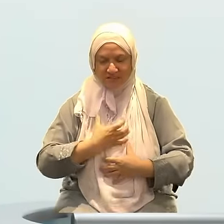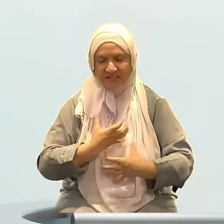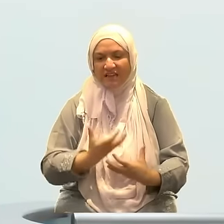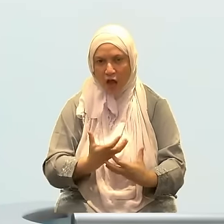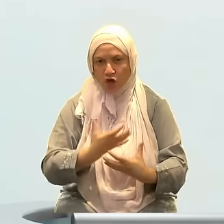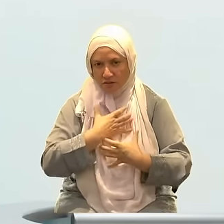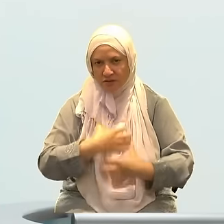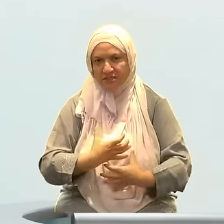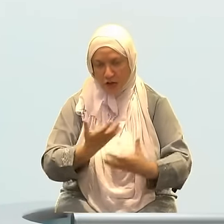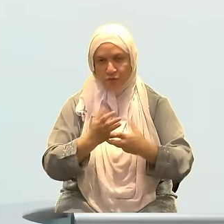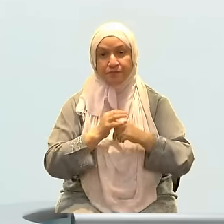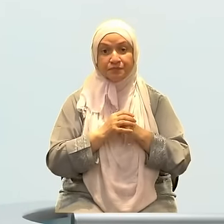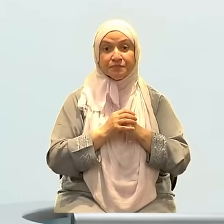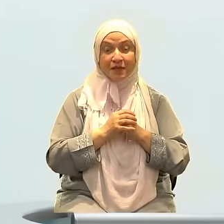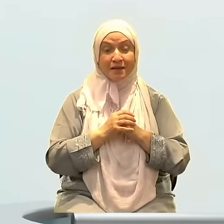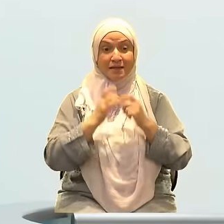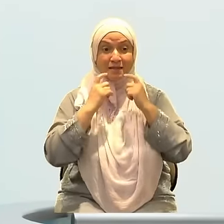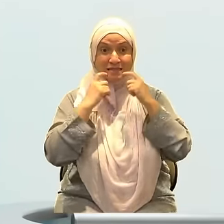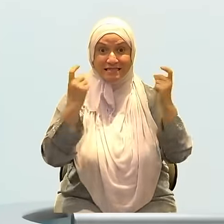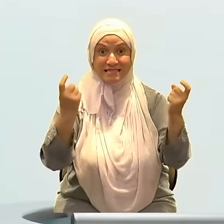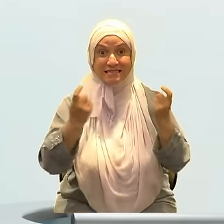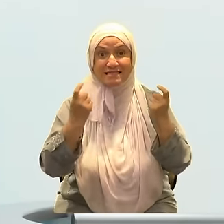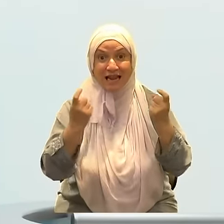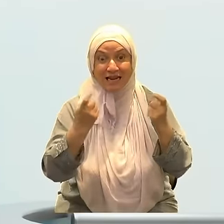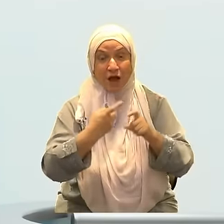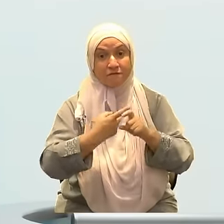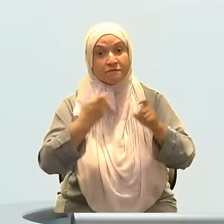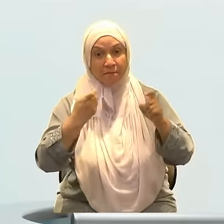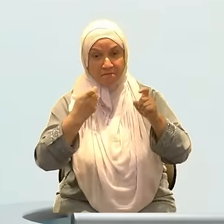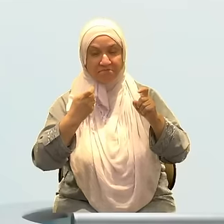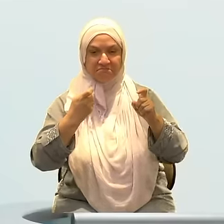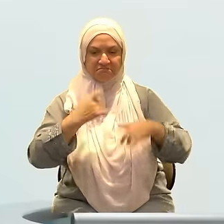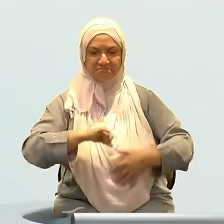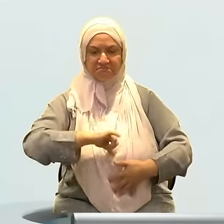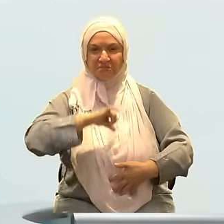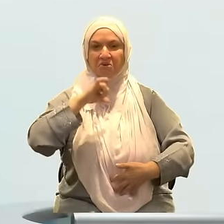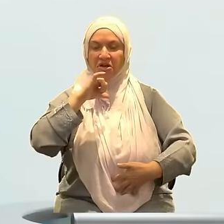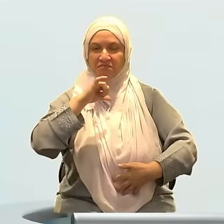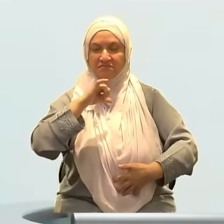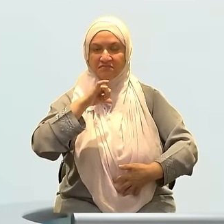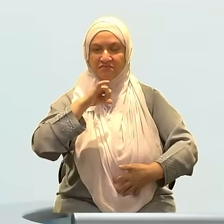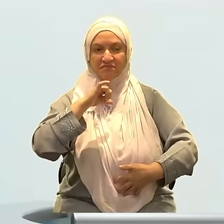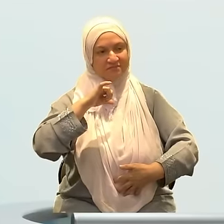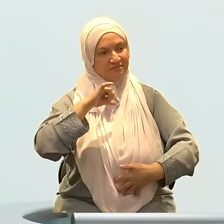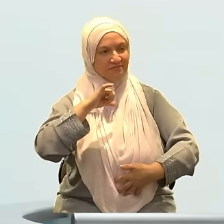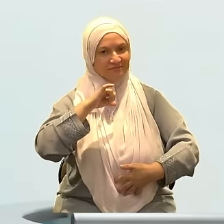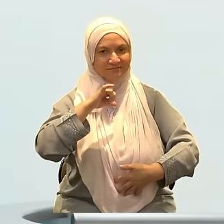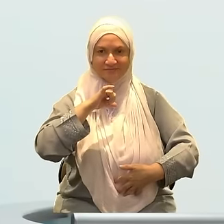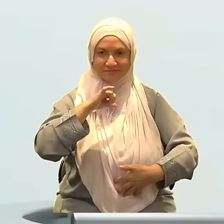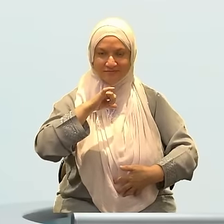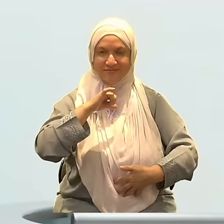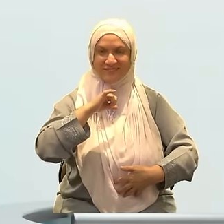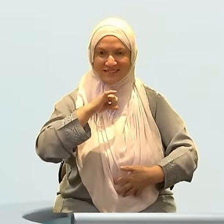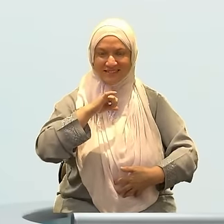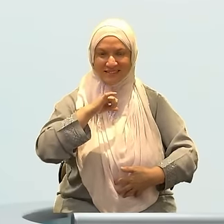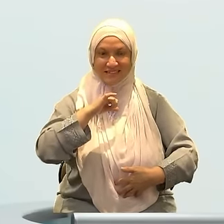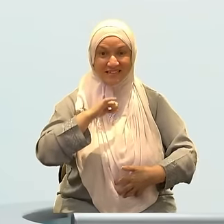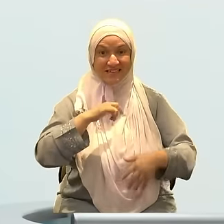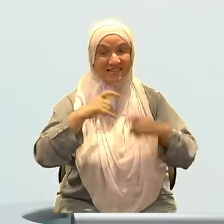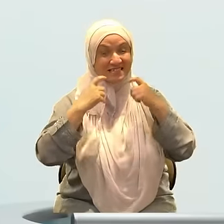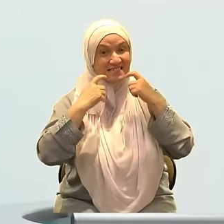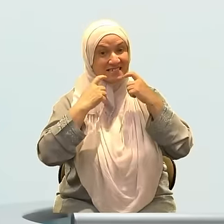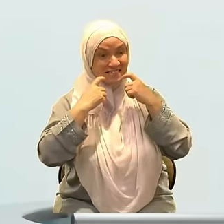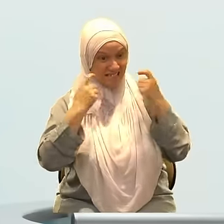that emanate out of pride. And usually when you talk about the sins that emanate out of desire, they are the sins in which we waste ourselves